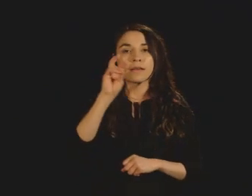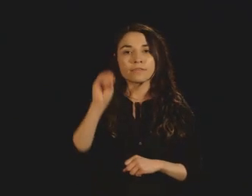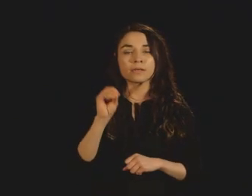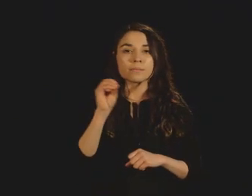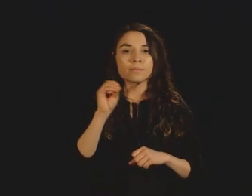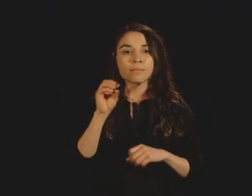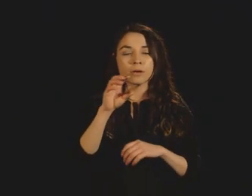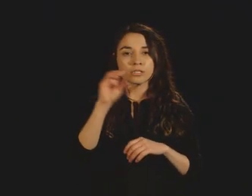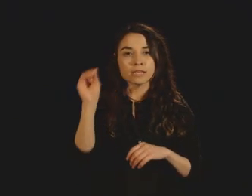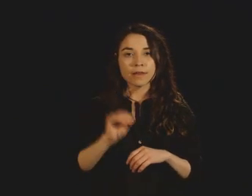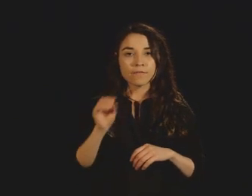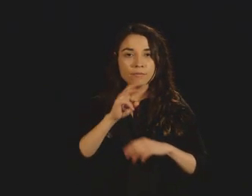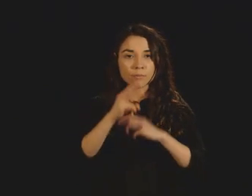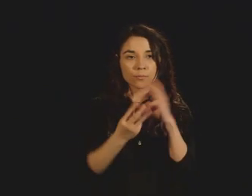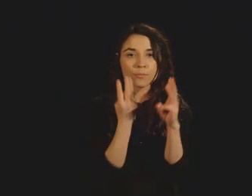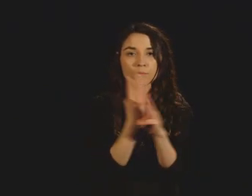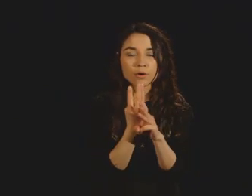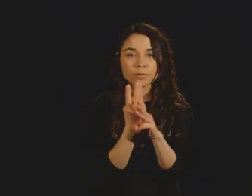like Mickey Mouse, doesn't it?